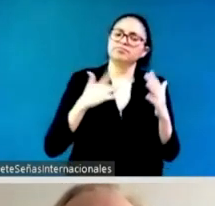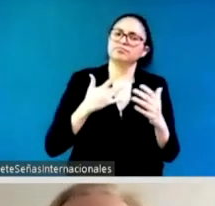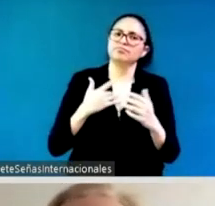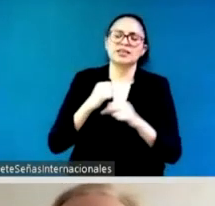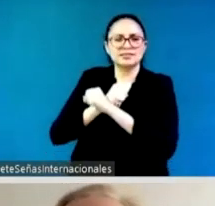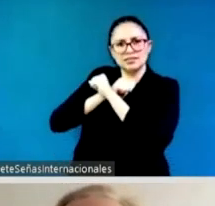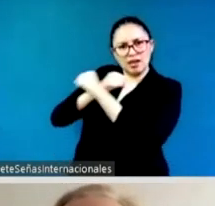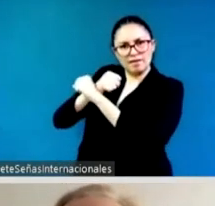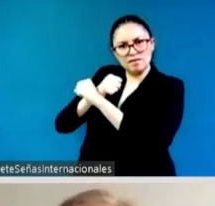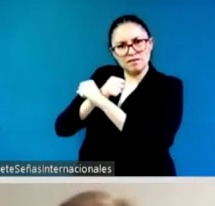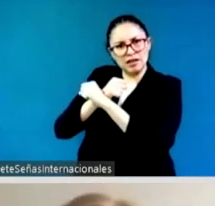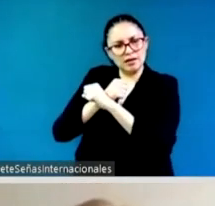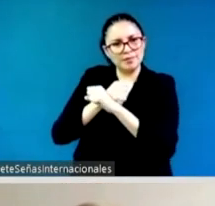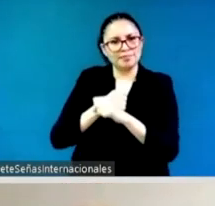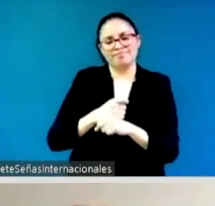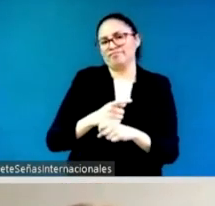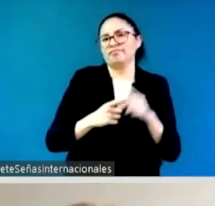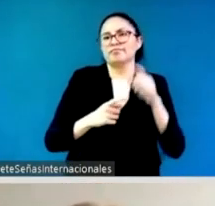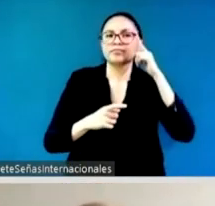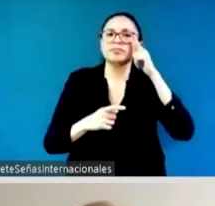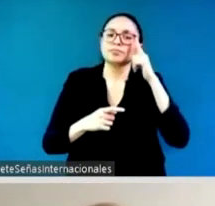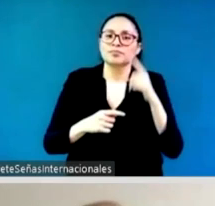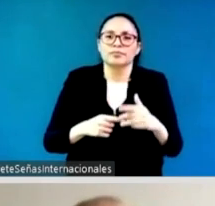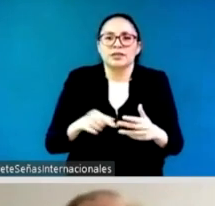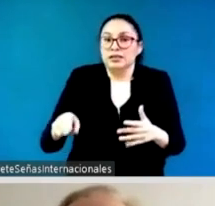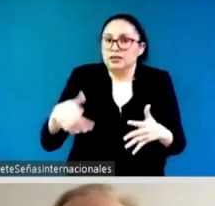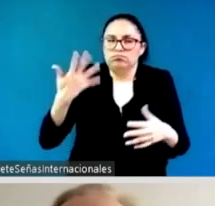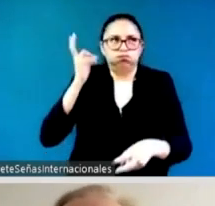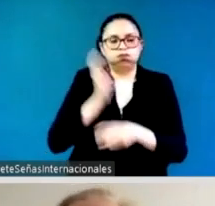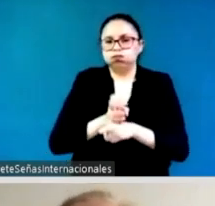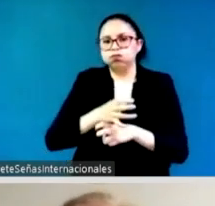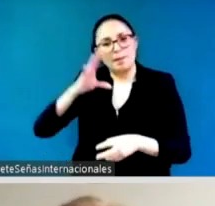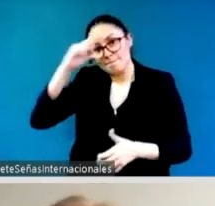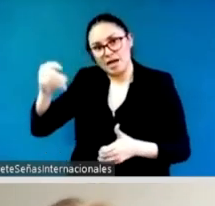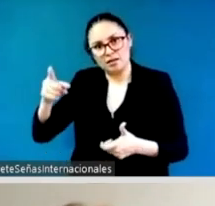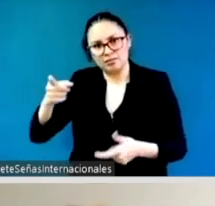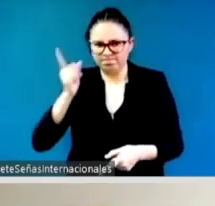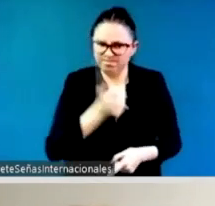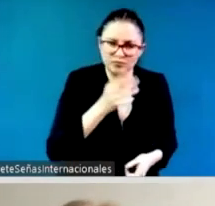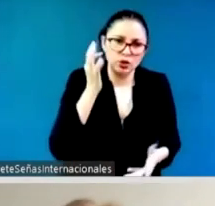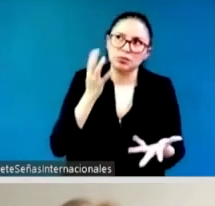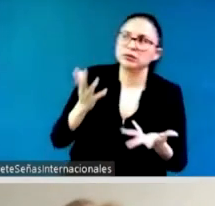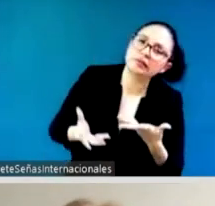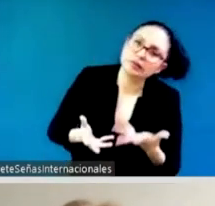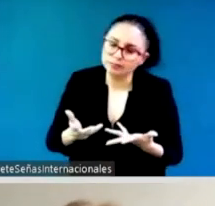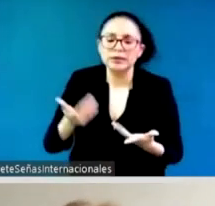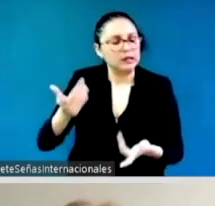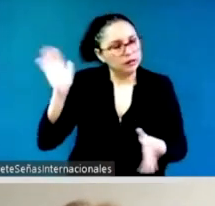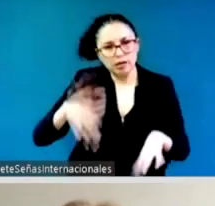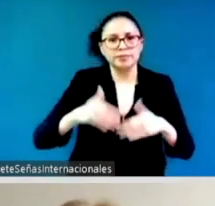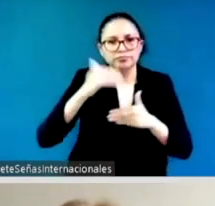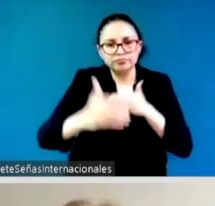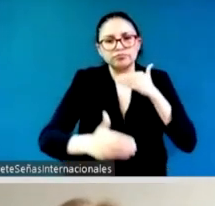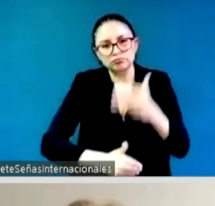pathway to change again money talks maybe i'm too much of an economist but it's really looking also at the power of the private sector